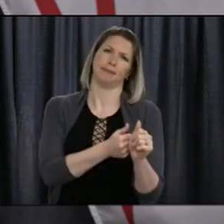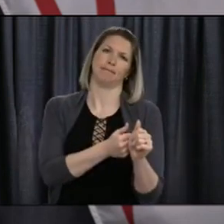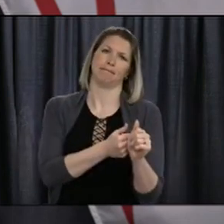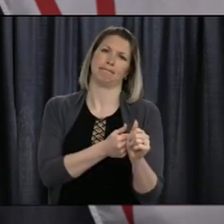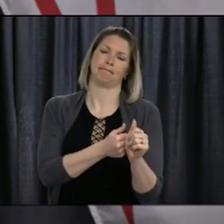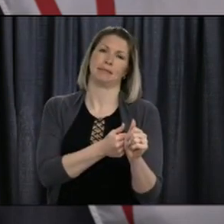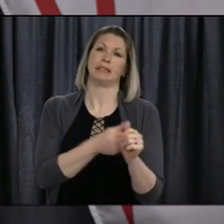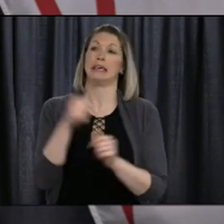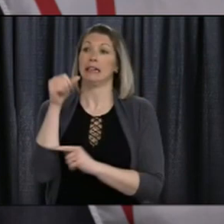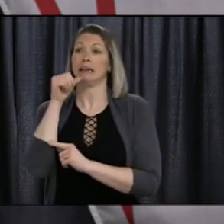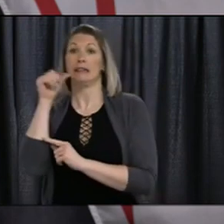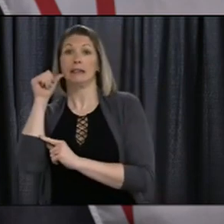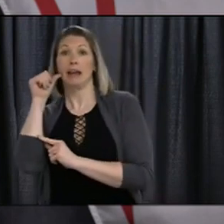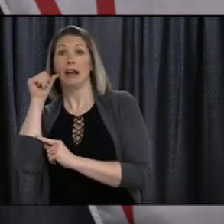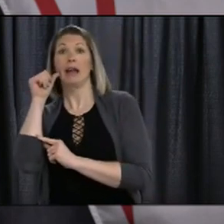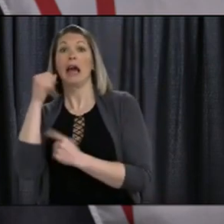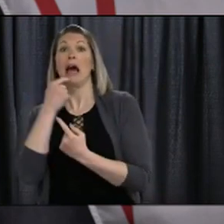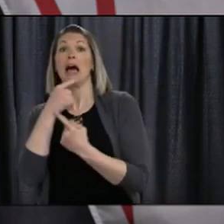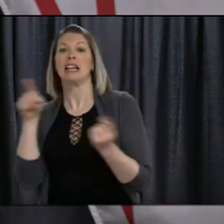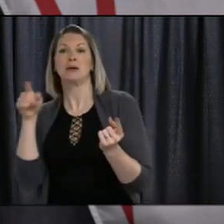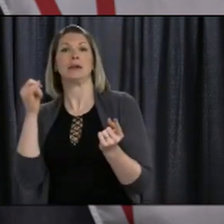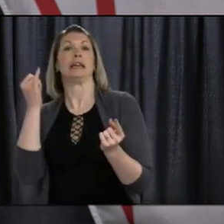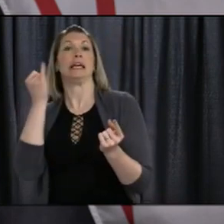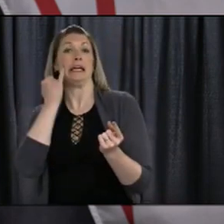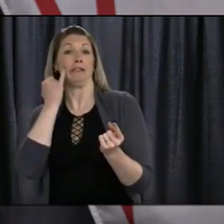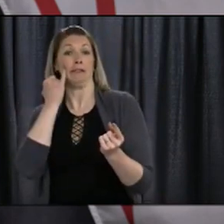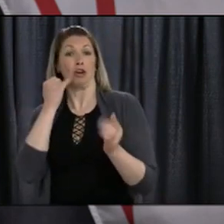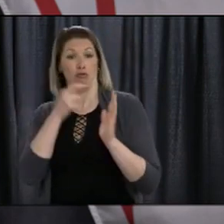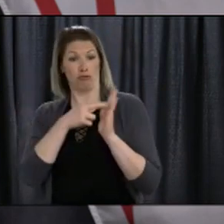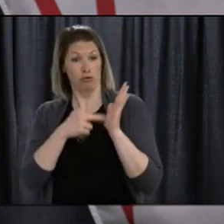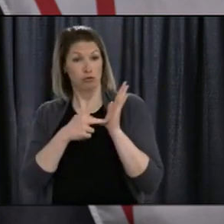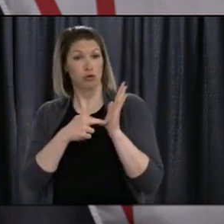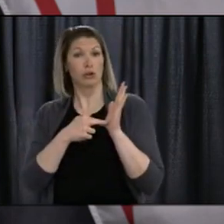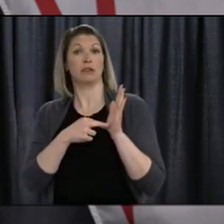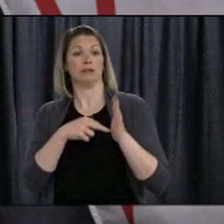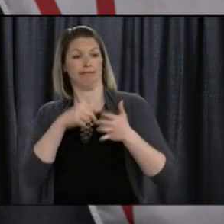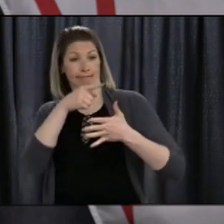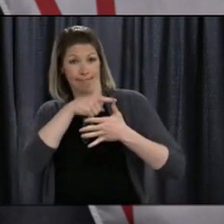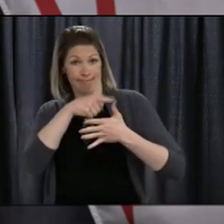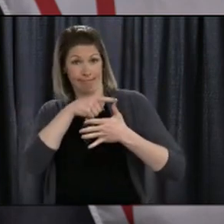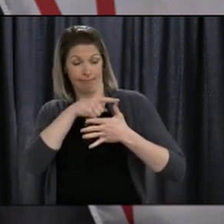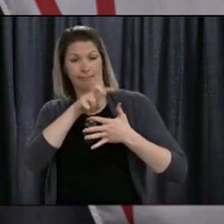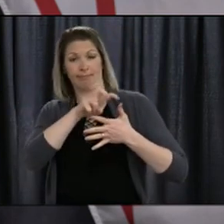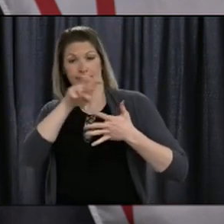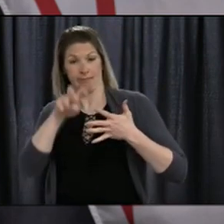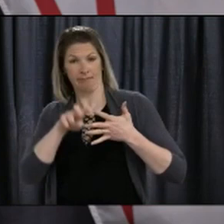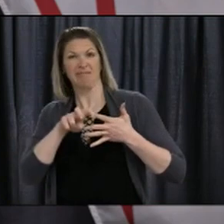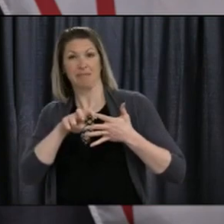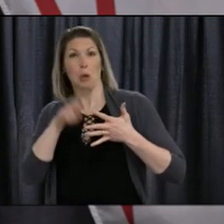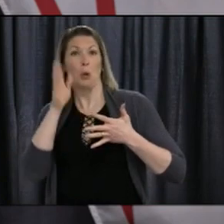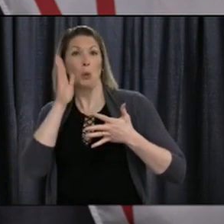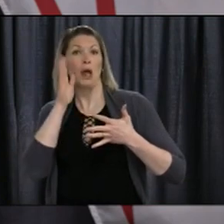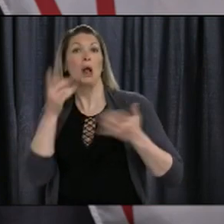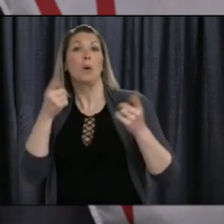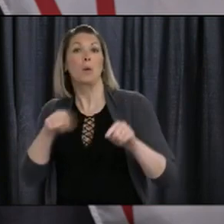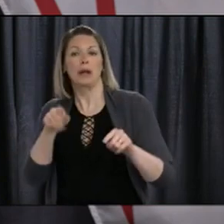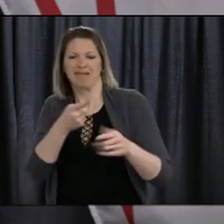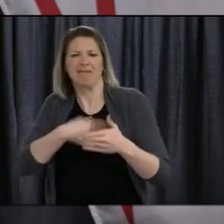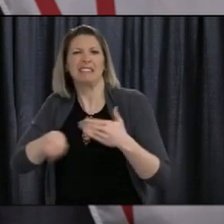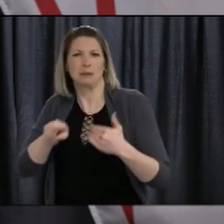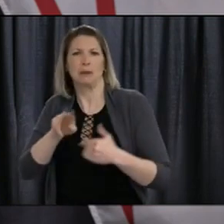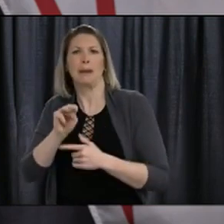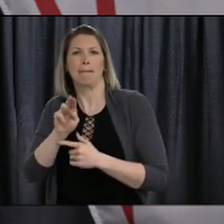yesterday's media briefing, if we continue on our current trajectory, in a little over a week's time, we will be moving to Alert Level 4,